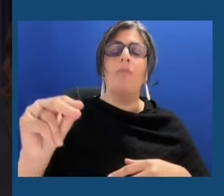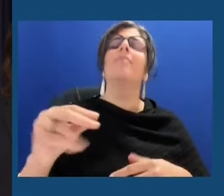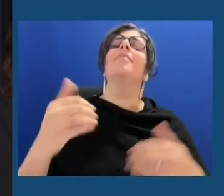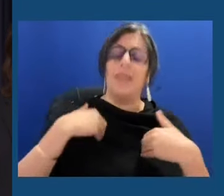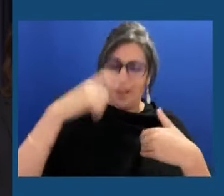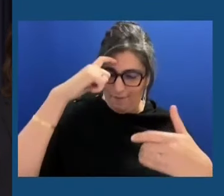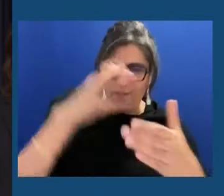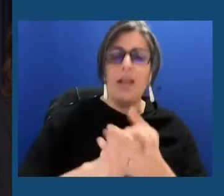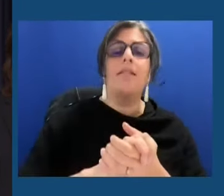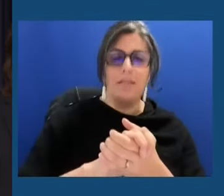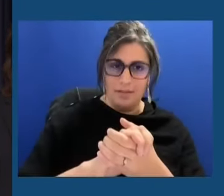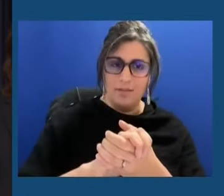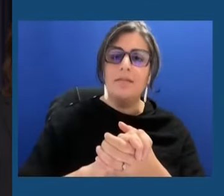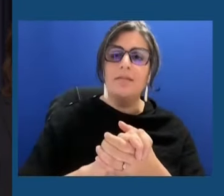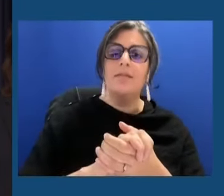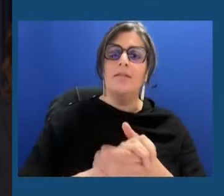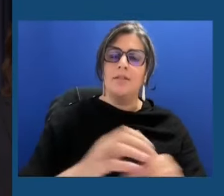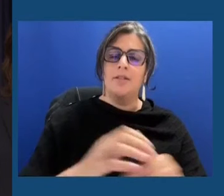and steadfast